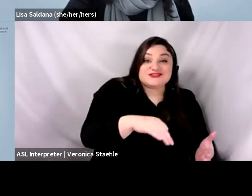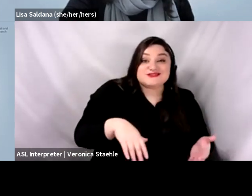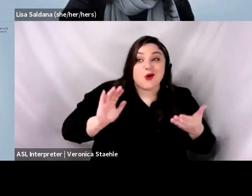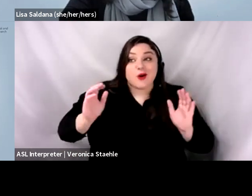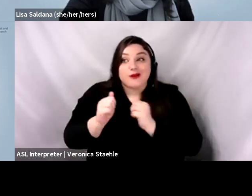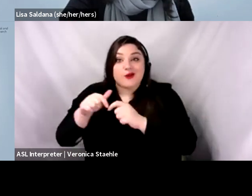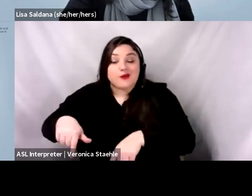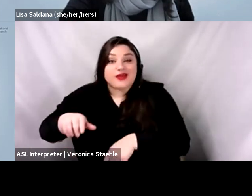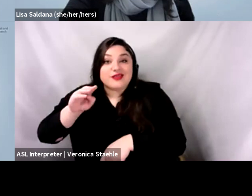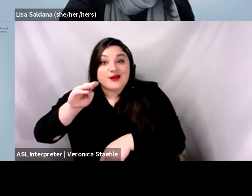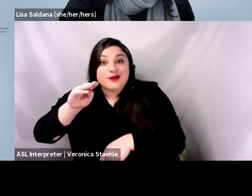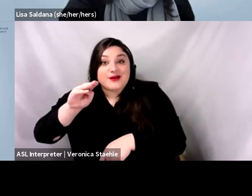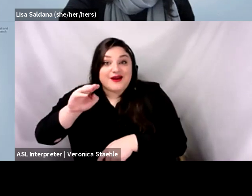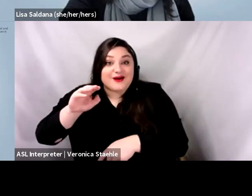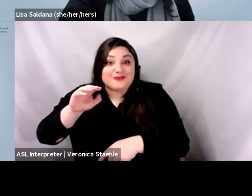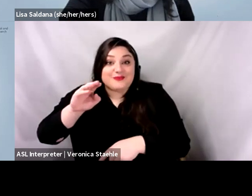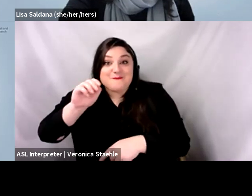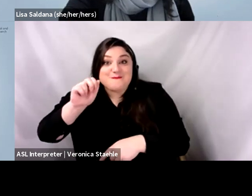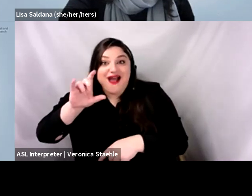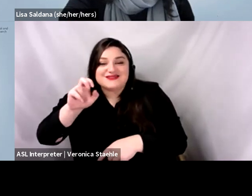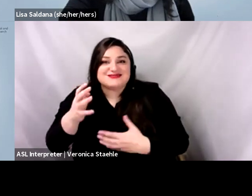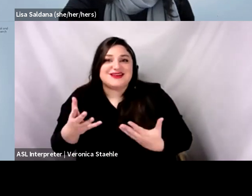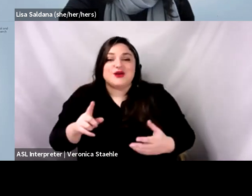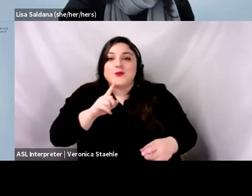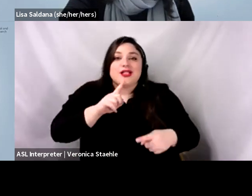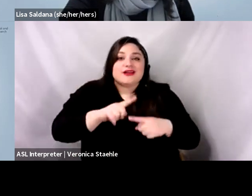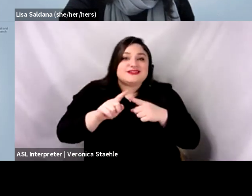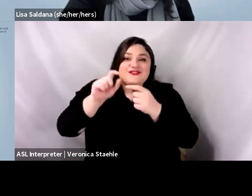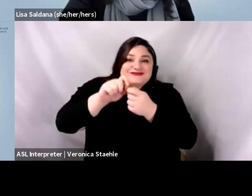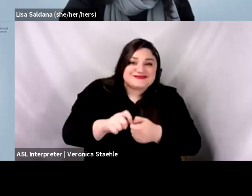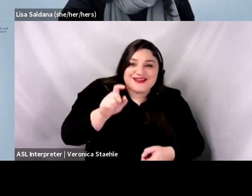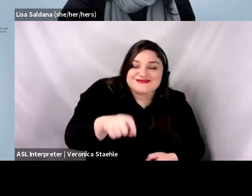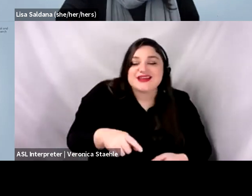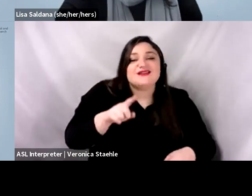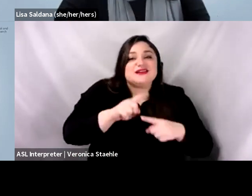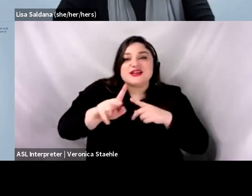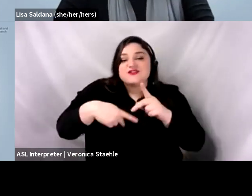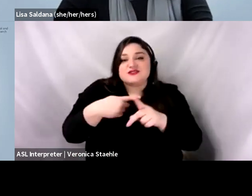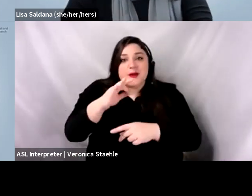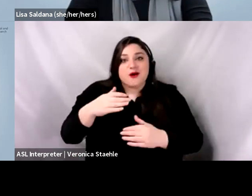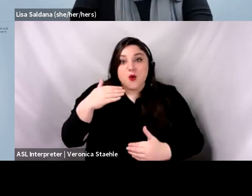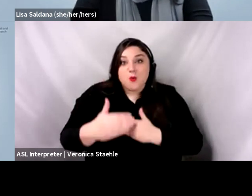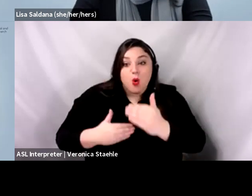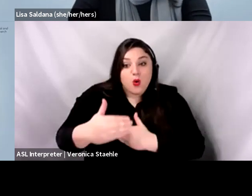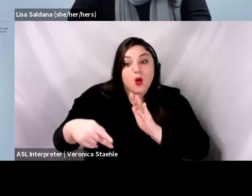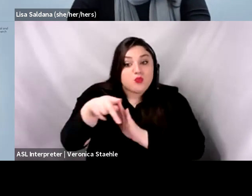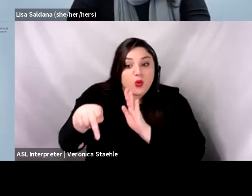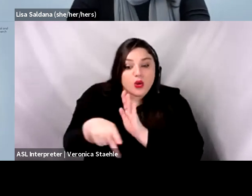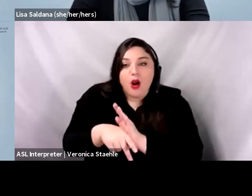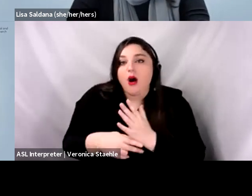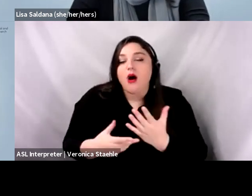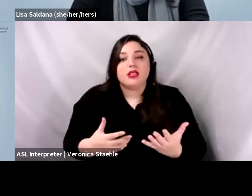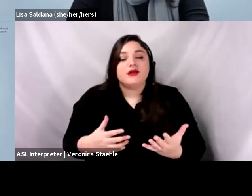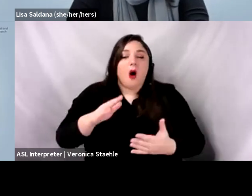the kind of fidelity and adaptation to, uh, the protocol that, uh, that happens is going to affect